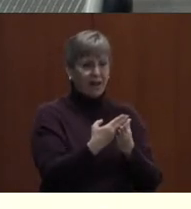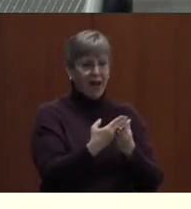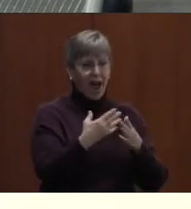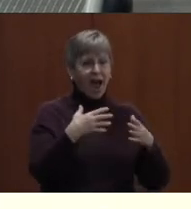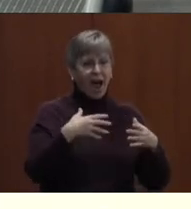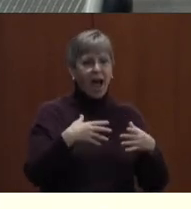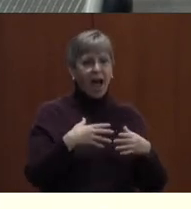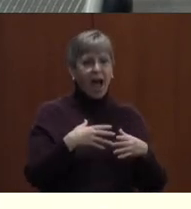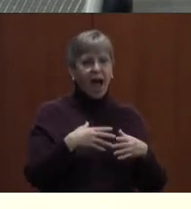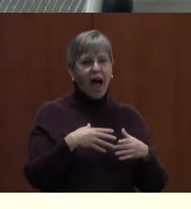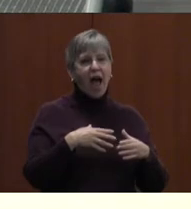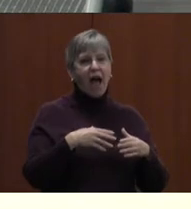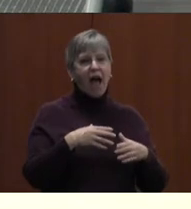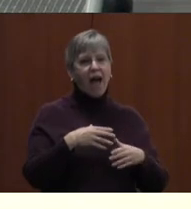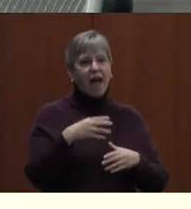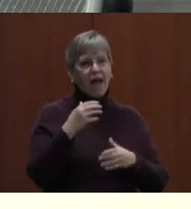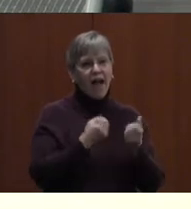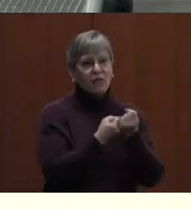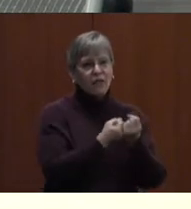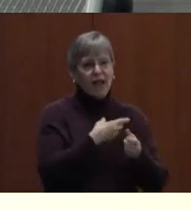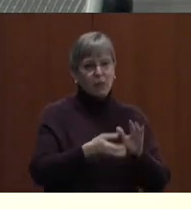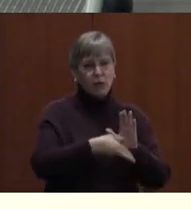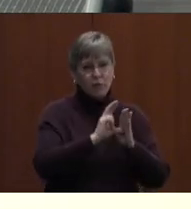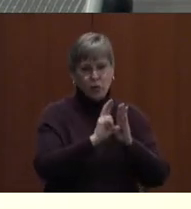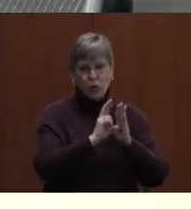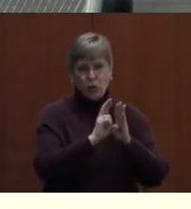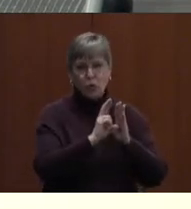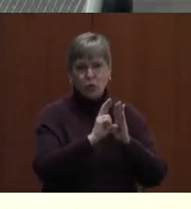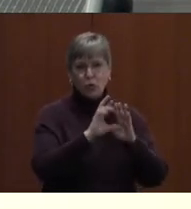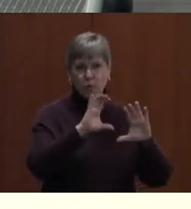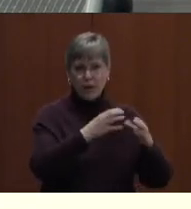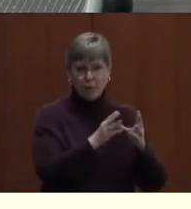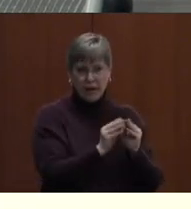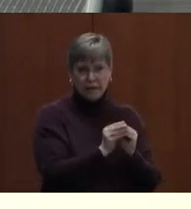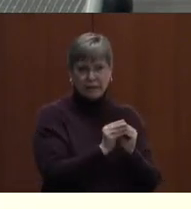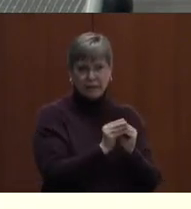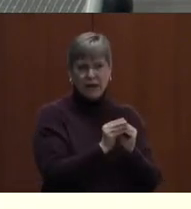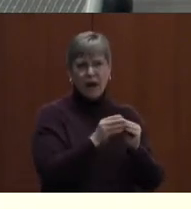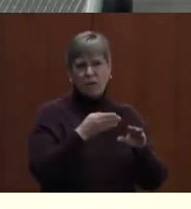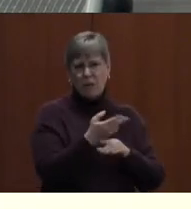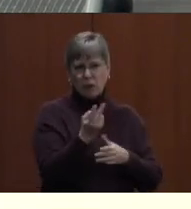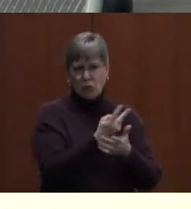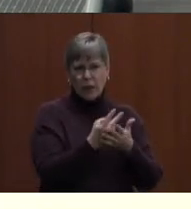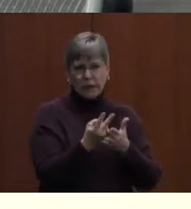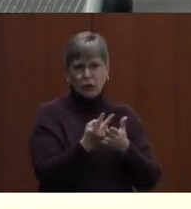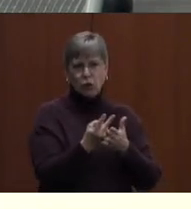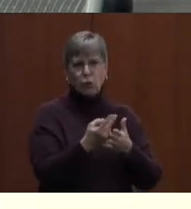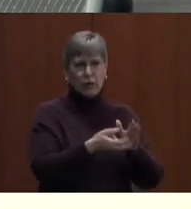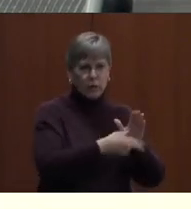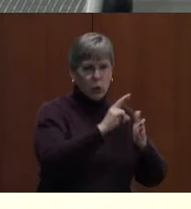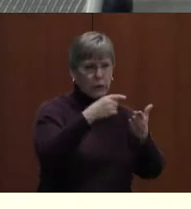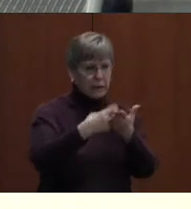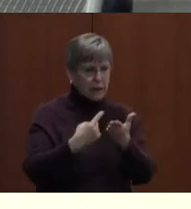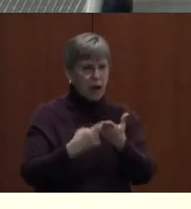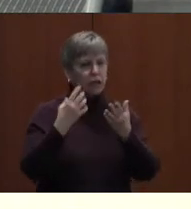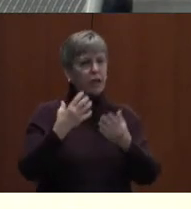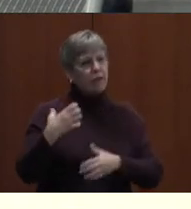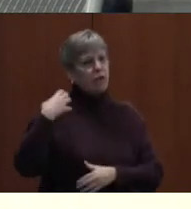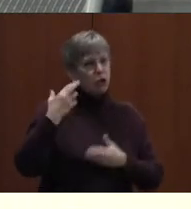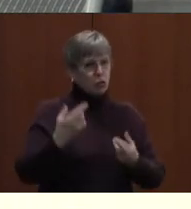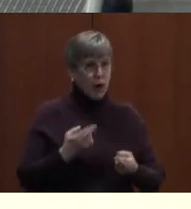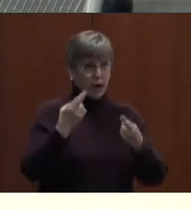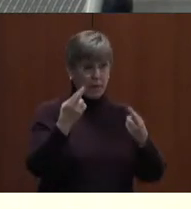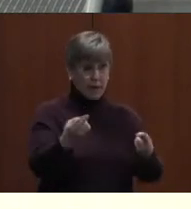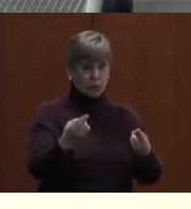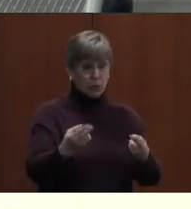two evenings over a two-week period to review the budget, discuss the budget, talk about additional recommendations that they